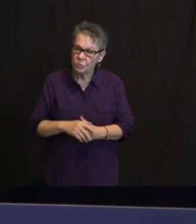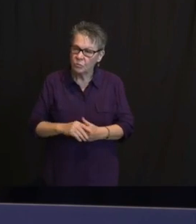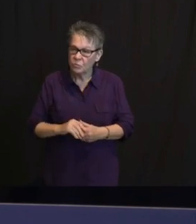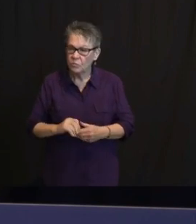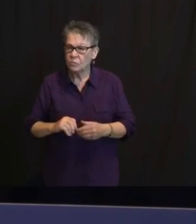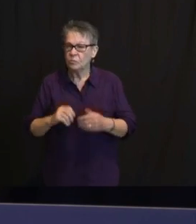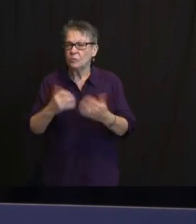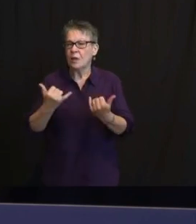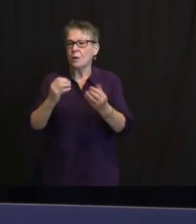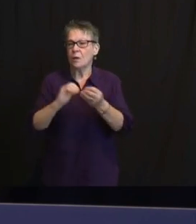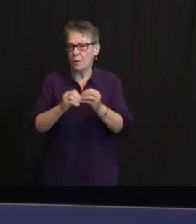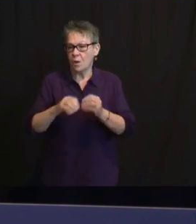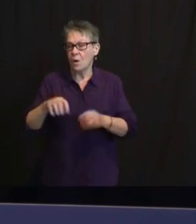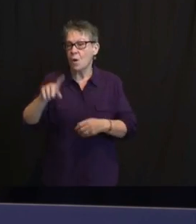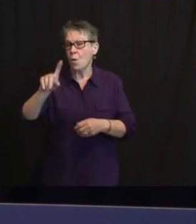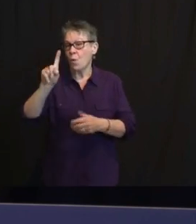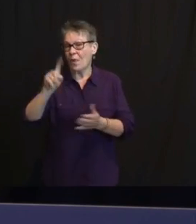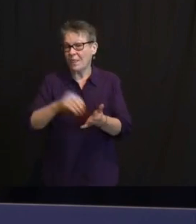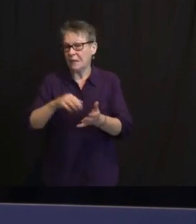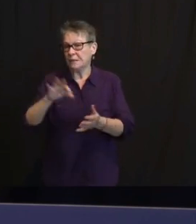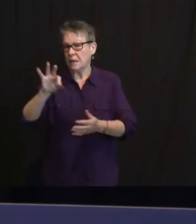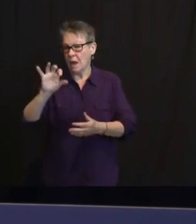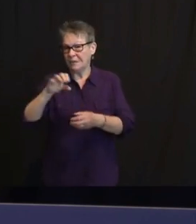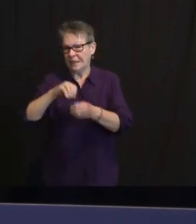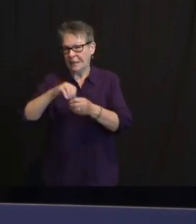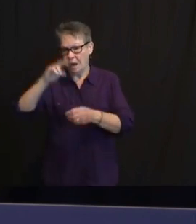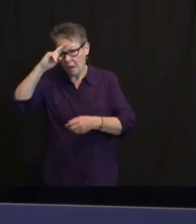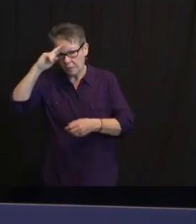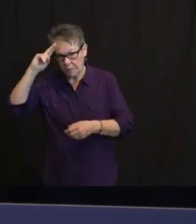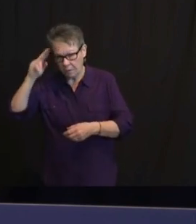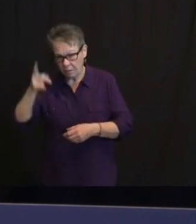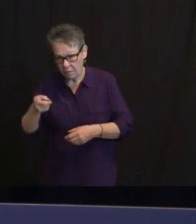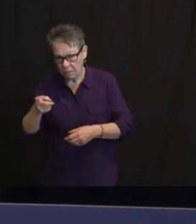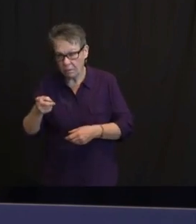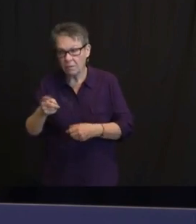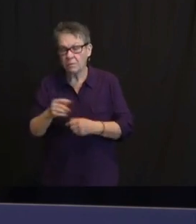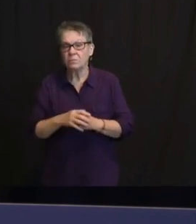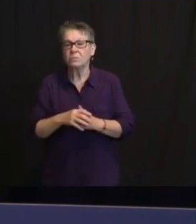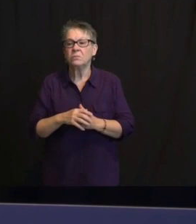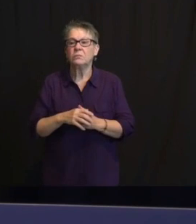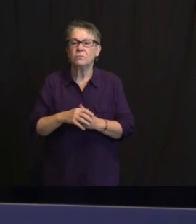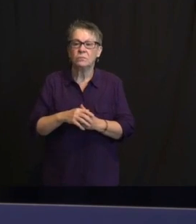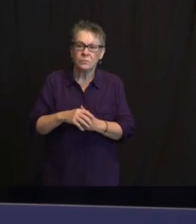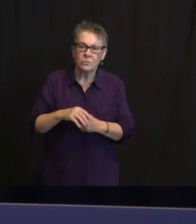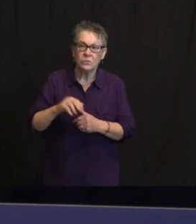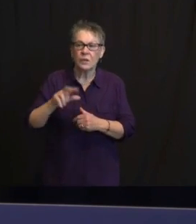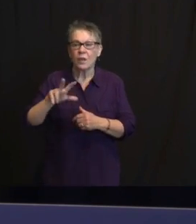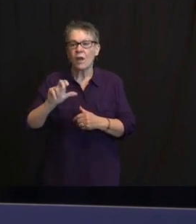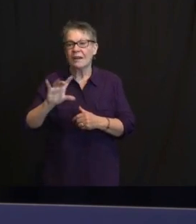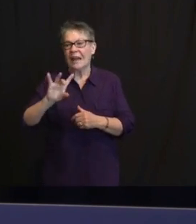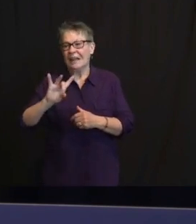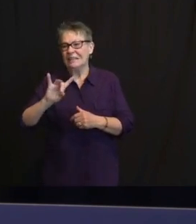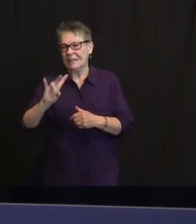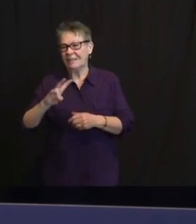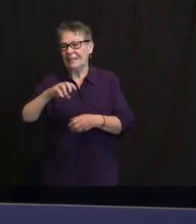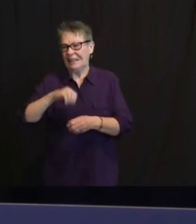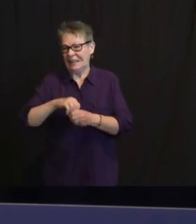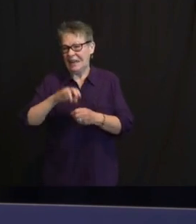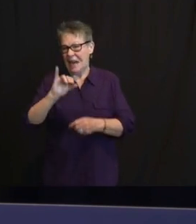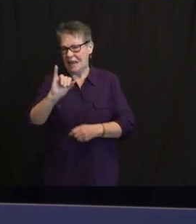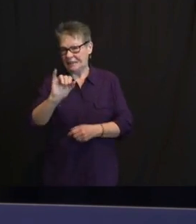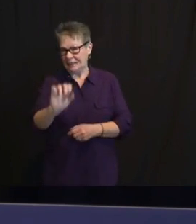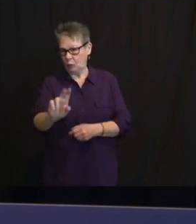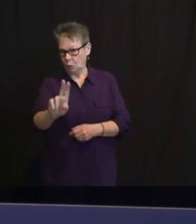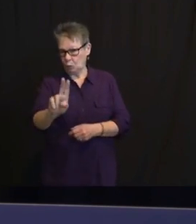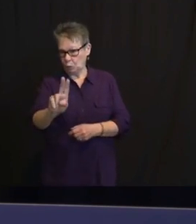HOSPITALIZATIONS OF COVID-19 POSITIVE PATIENTS AND PUIS, WITH 387 INDIVIDUALS IN CRITICAL CARE.